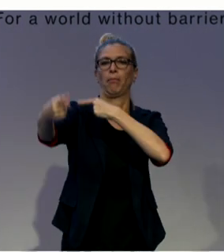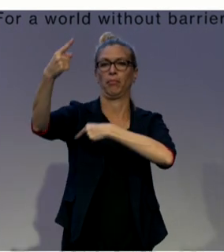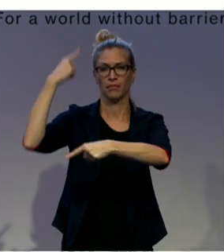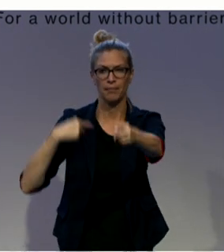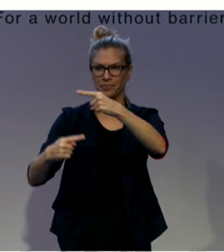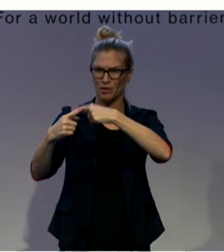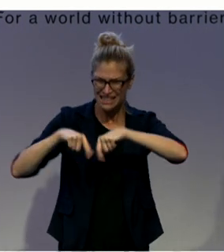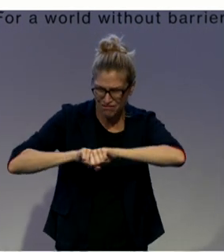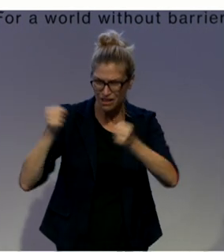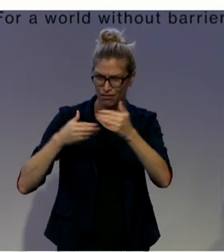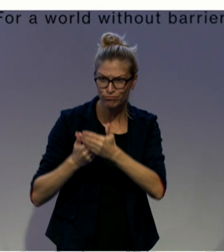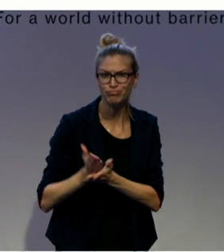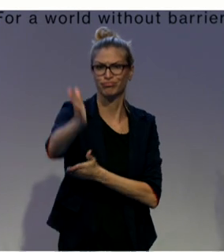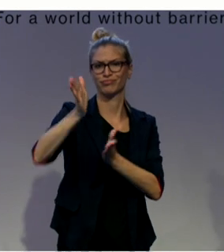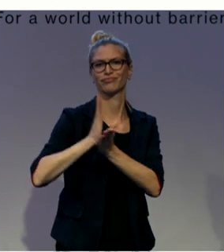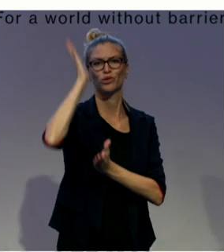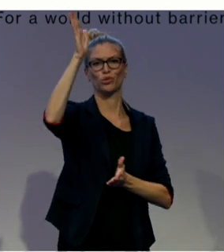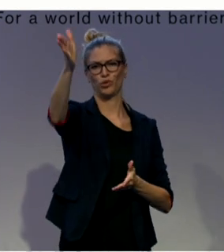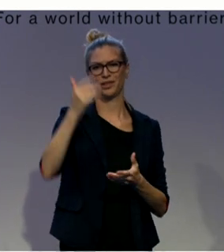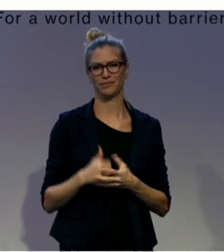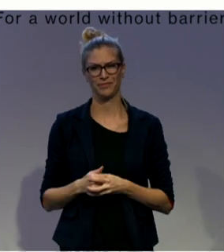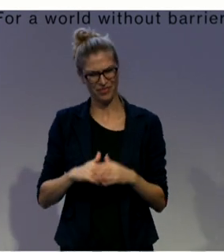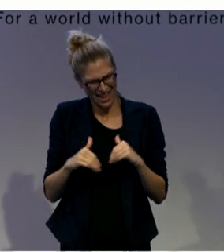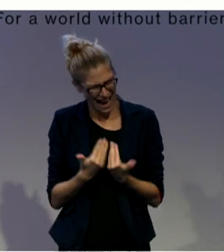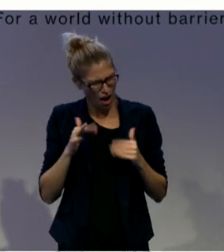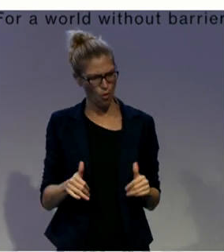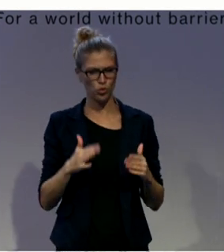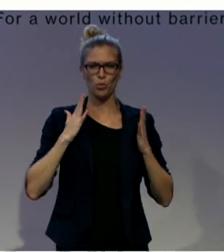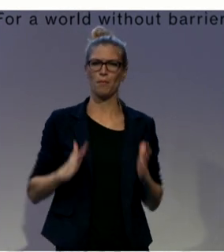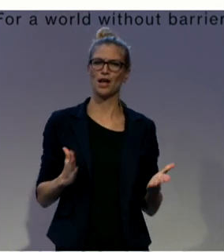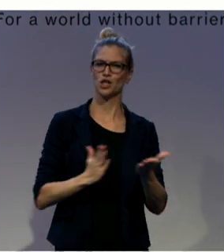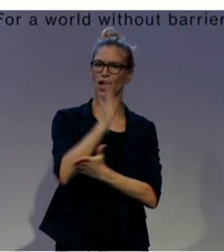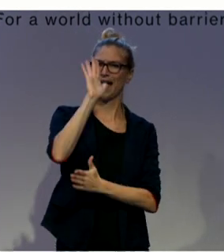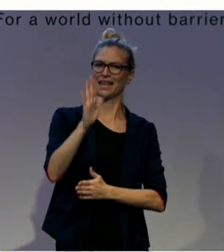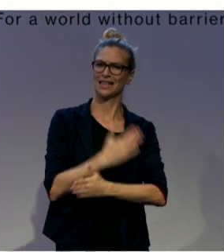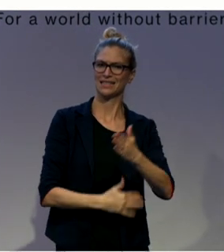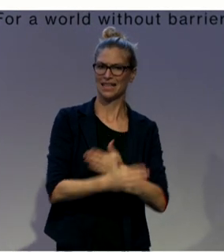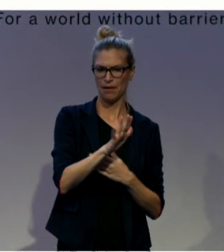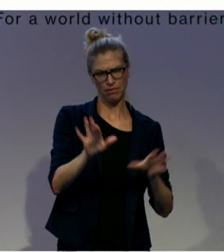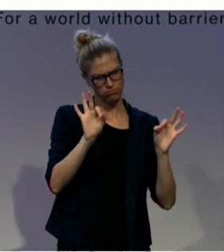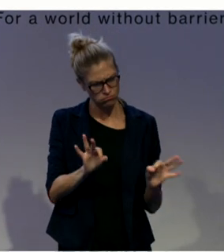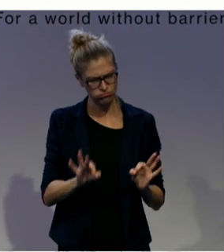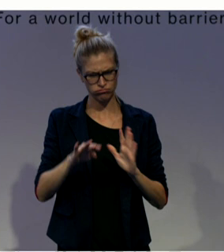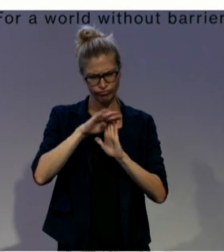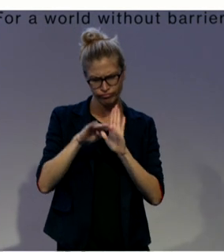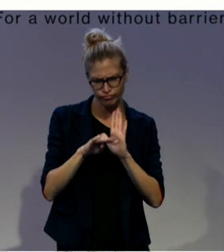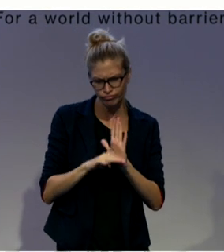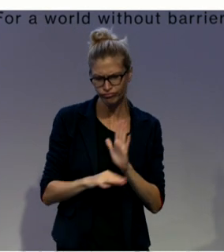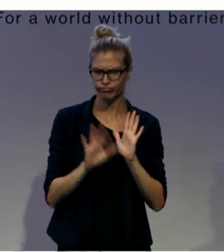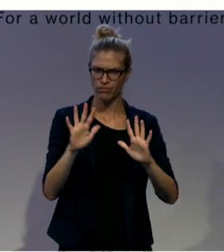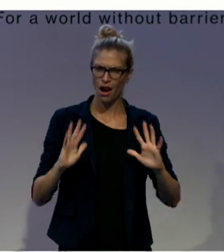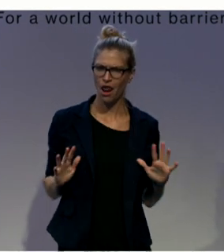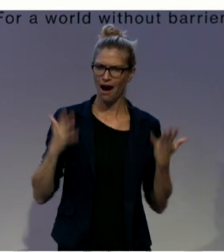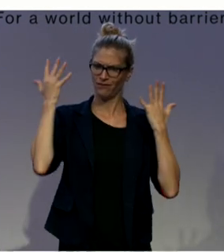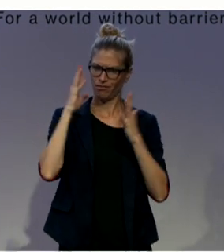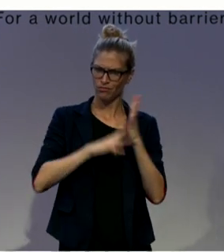models of human representation so that they could reorganize themselves for their future as mothers, fathers, citizens,